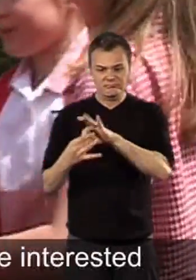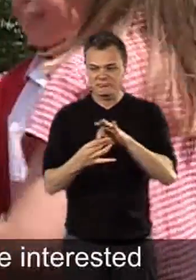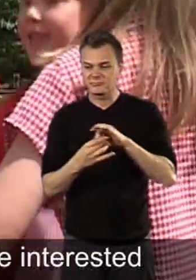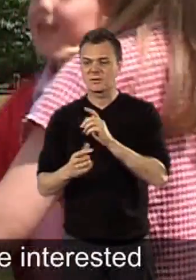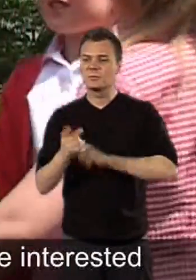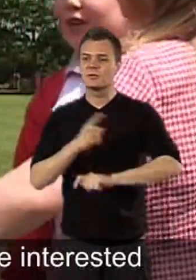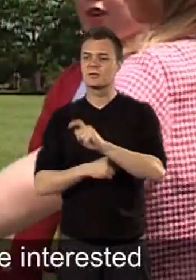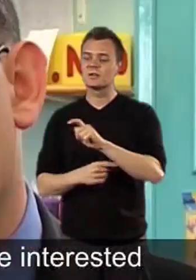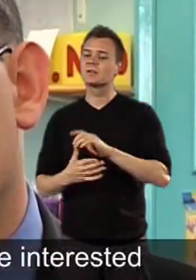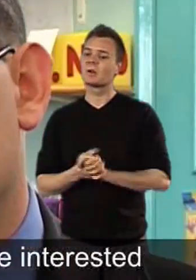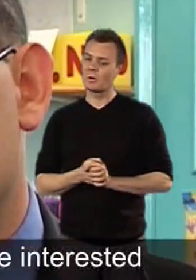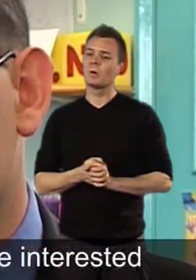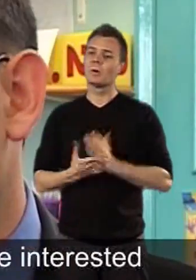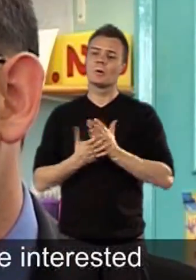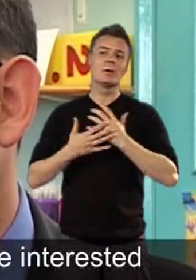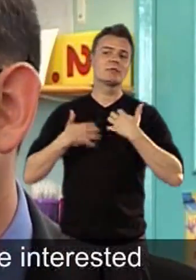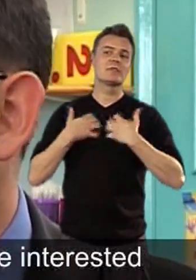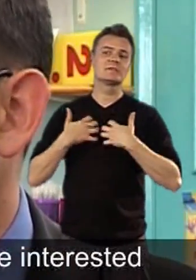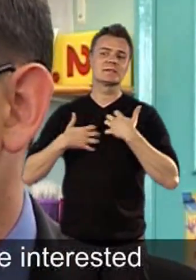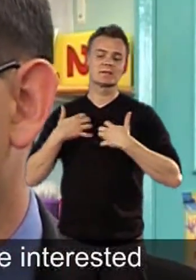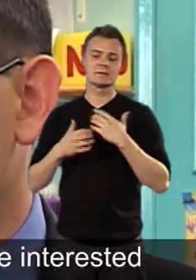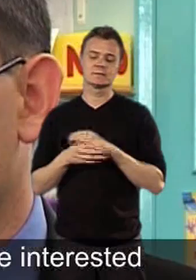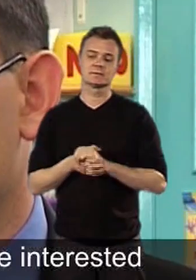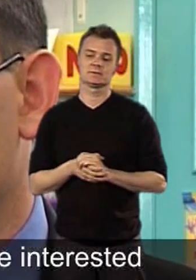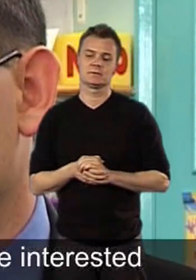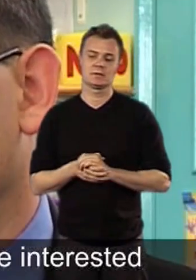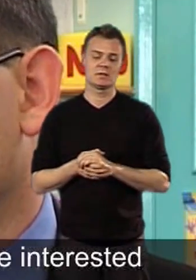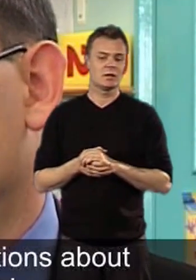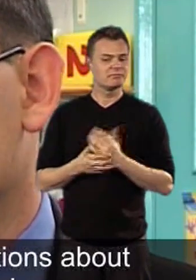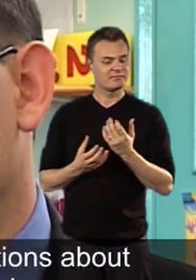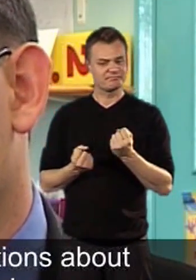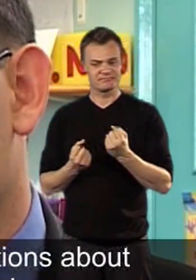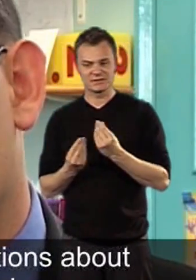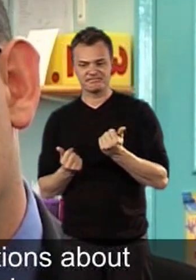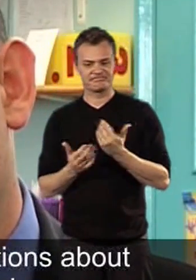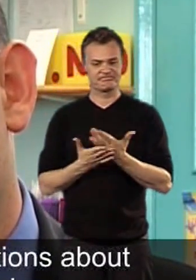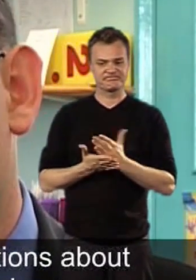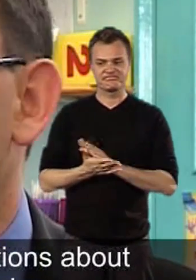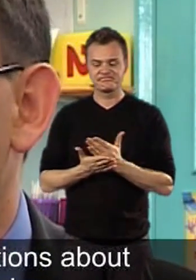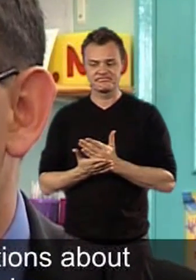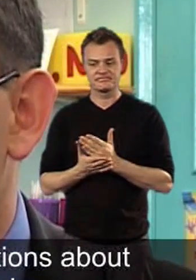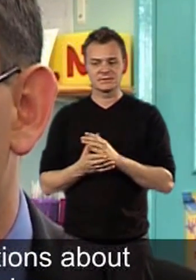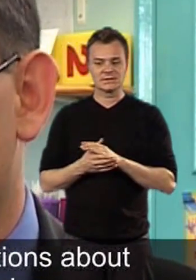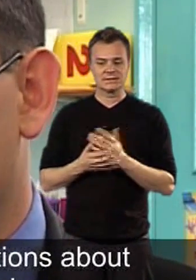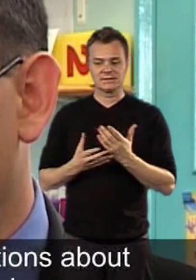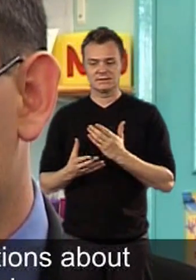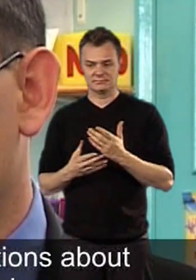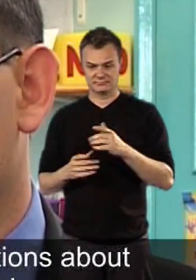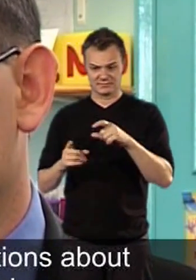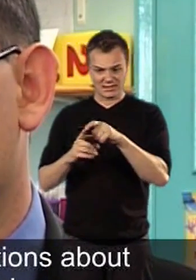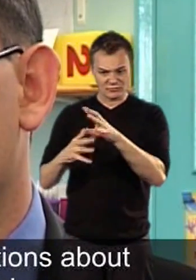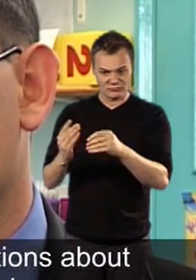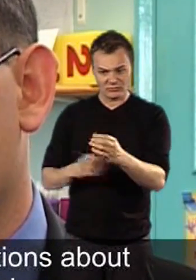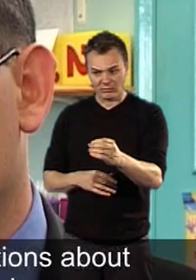community. So we were quite interested and excited about this opportunity. Obviously there was a few trepidations about